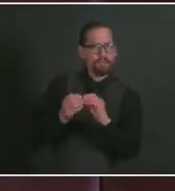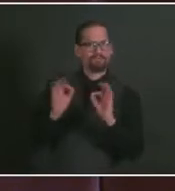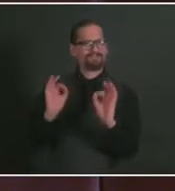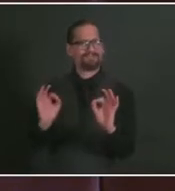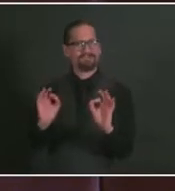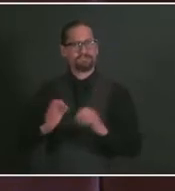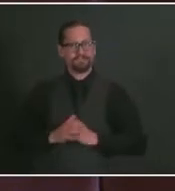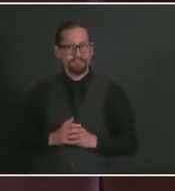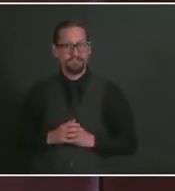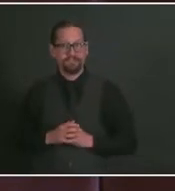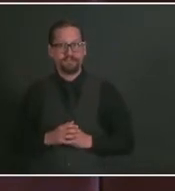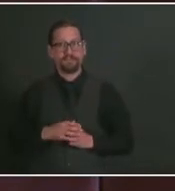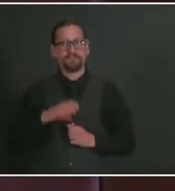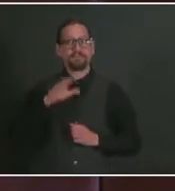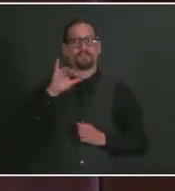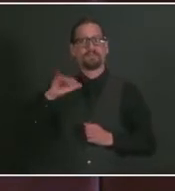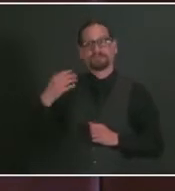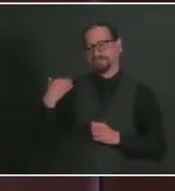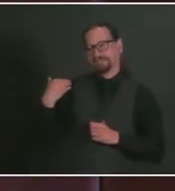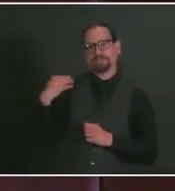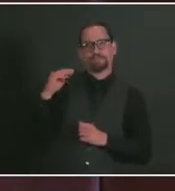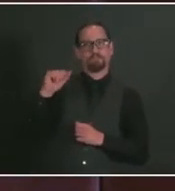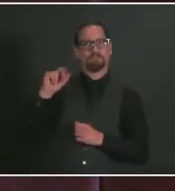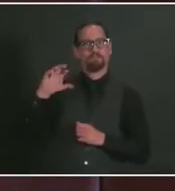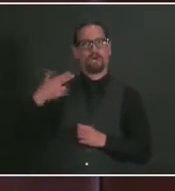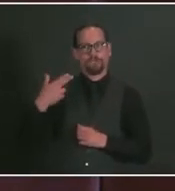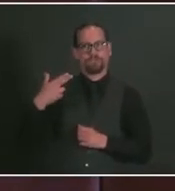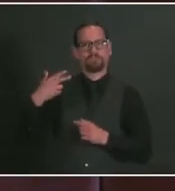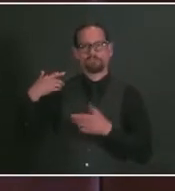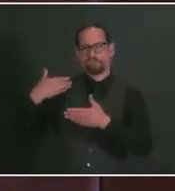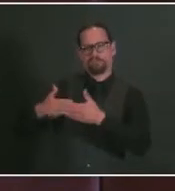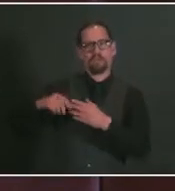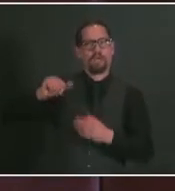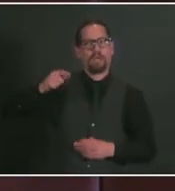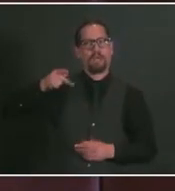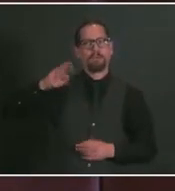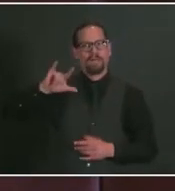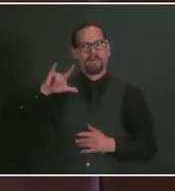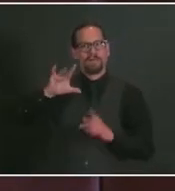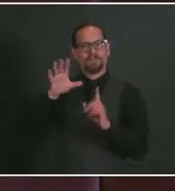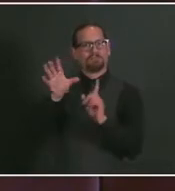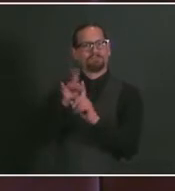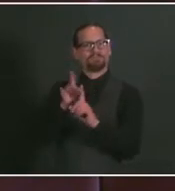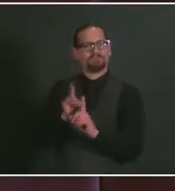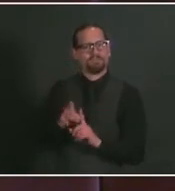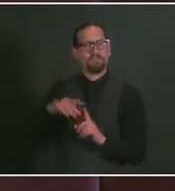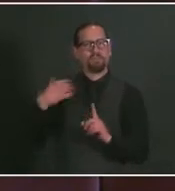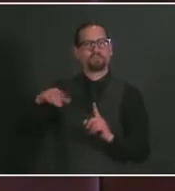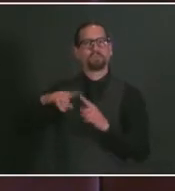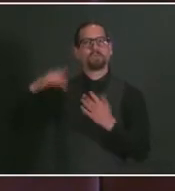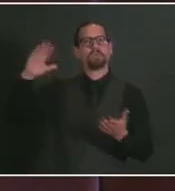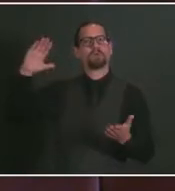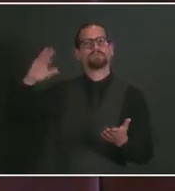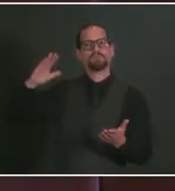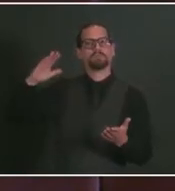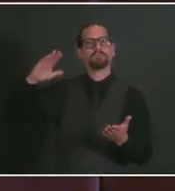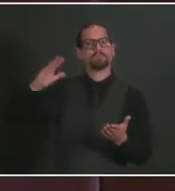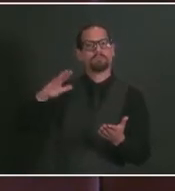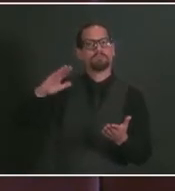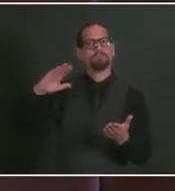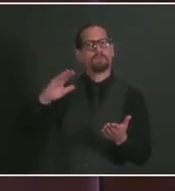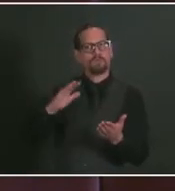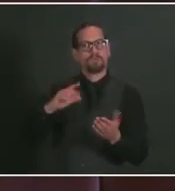April, have been coming down steadily since that time. We're still identifying approximately 200 new cases a day,